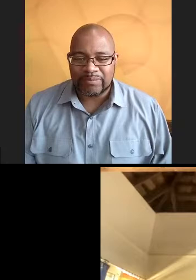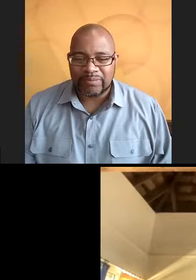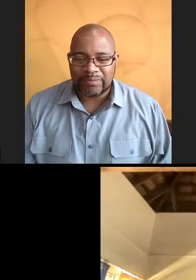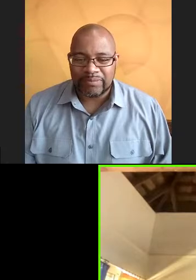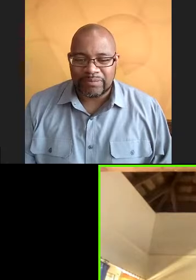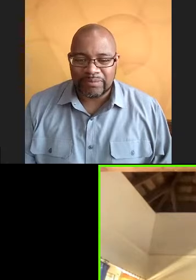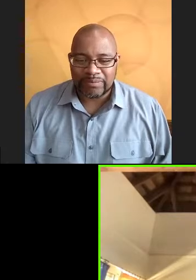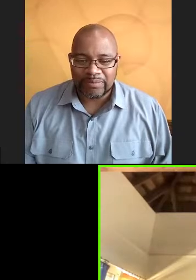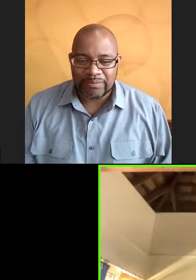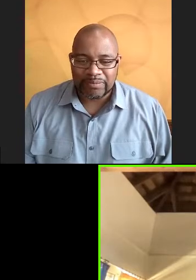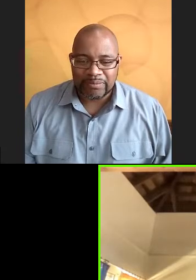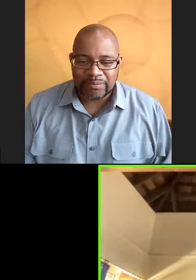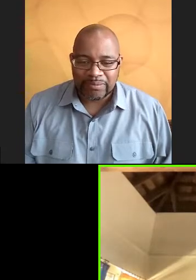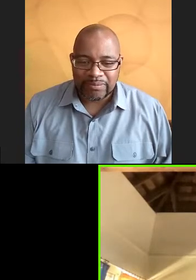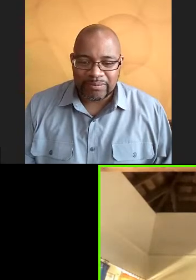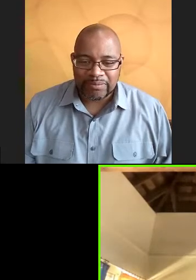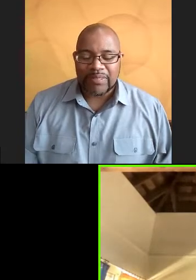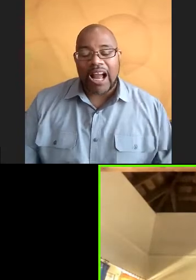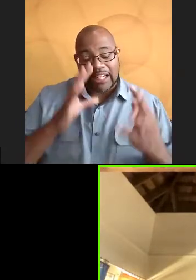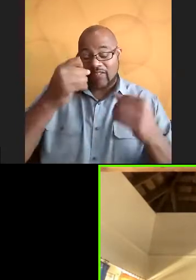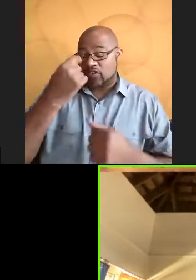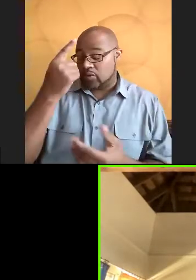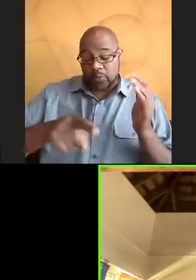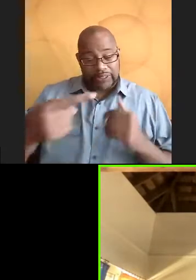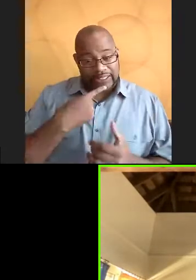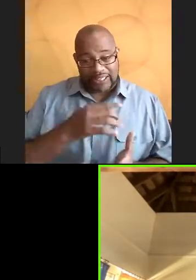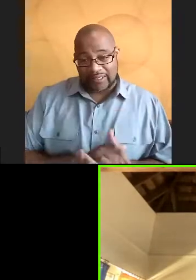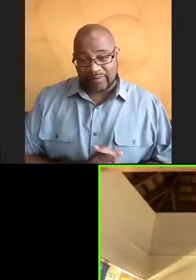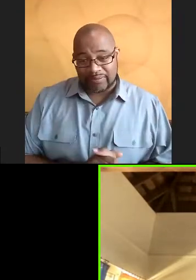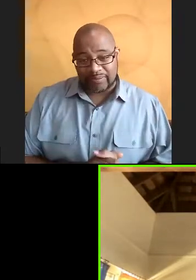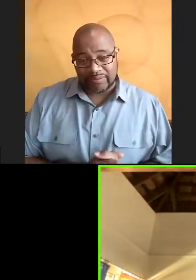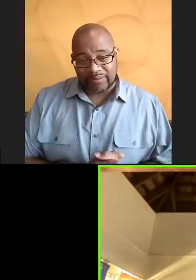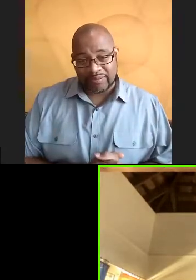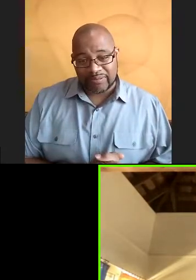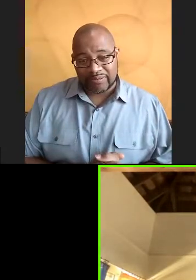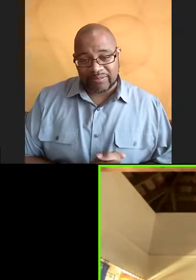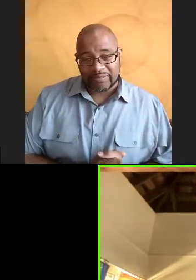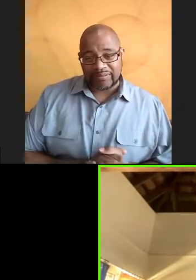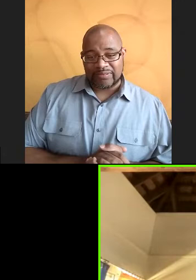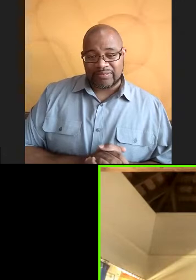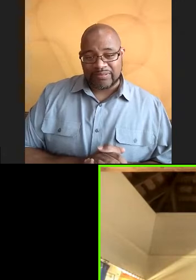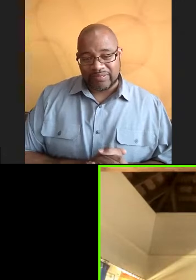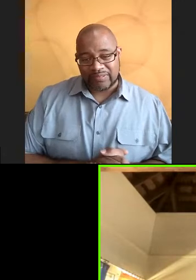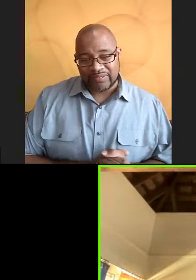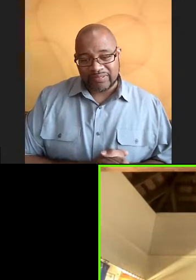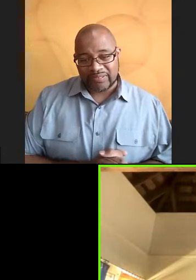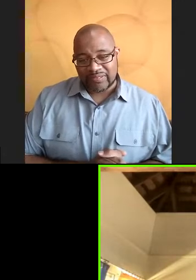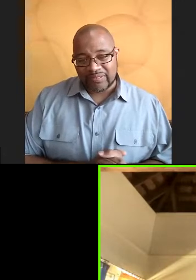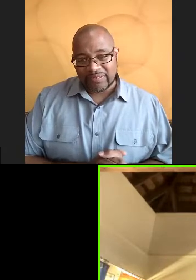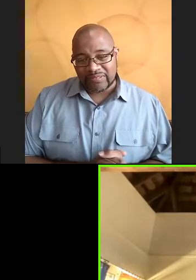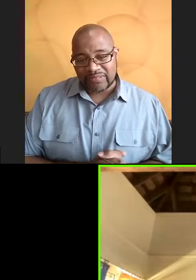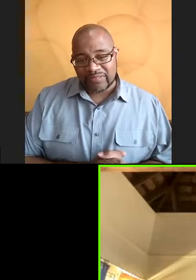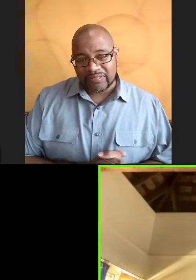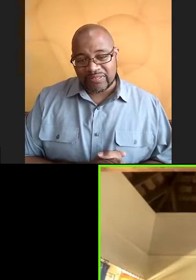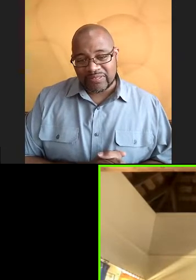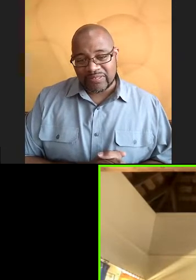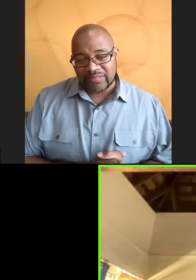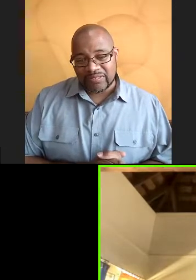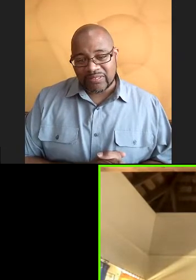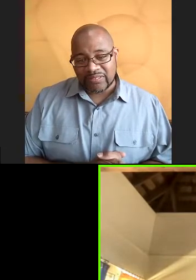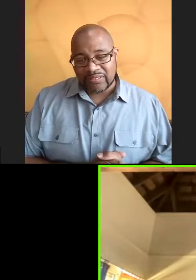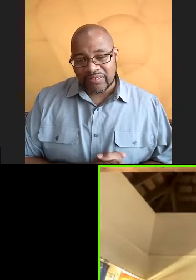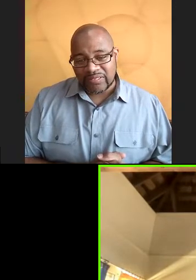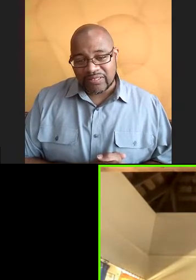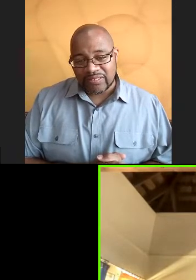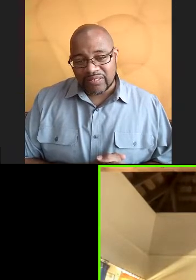Yeah. No, I definitely understand what you're saying. I feel like it's easier for me. I feel like